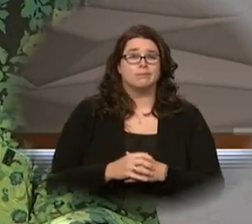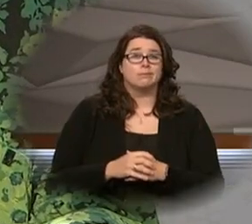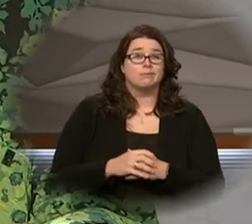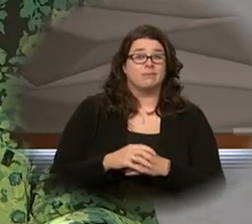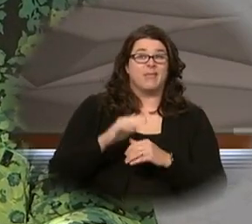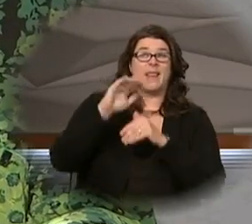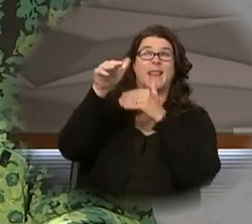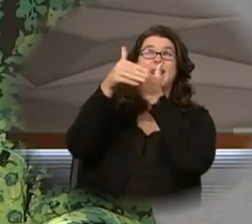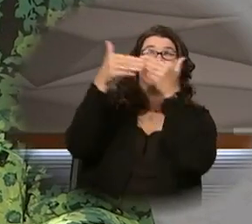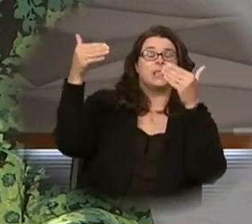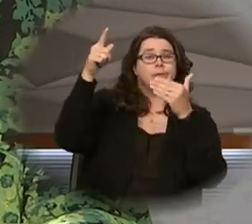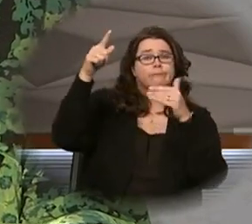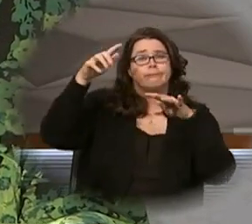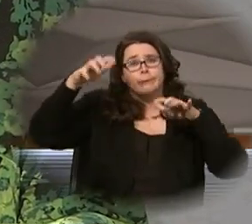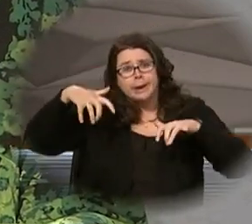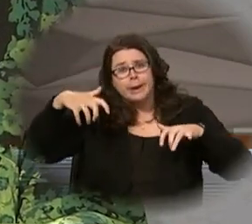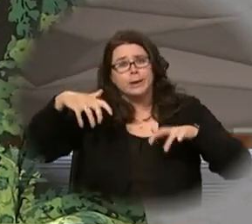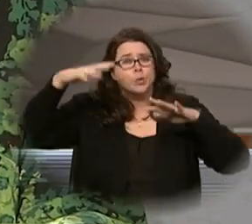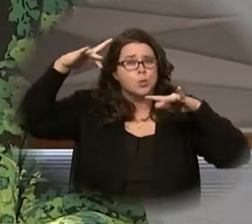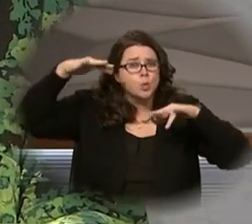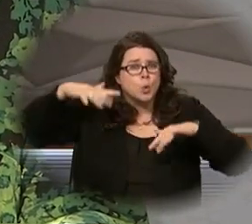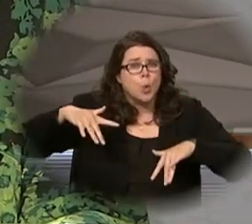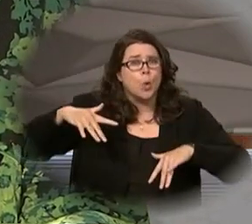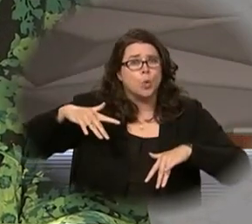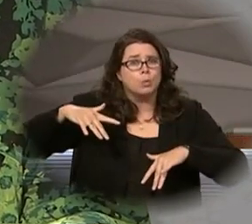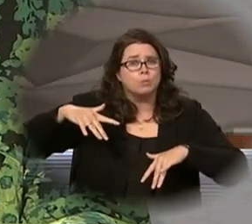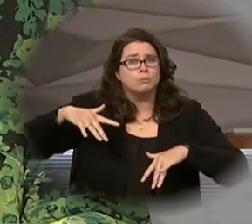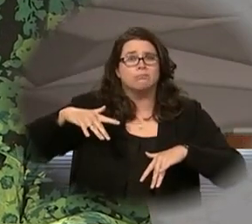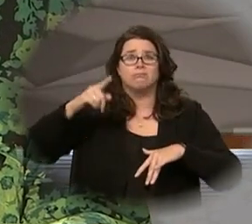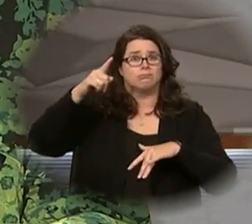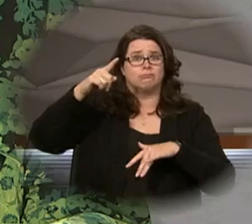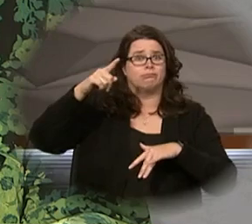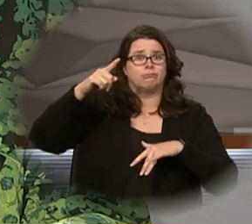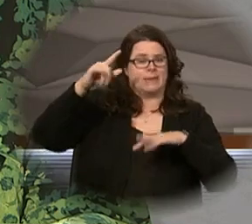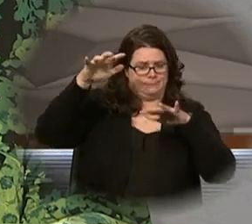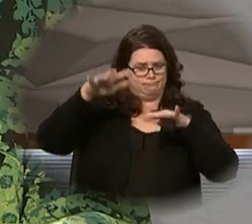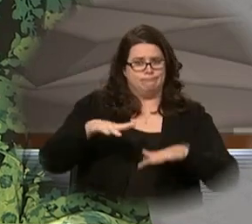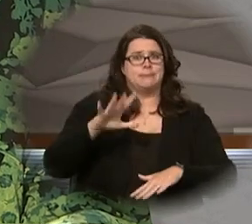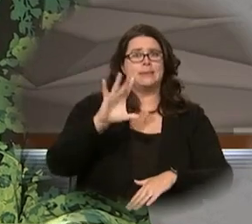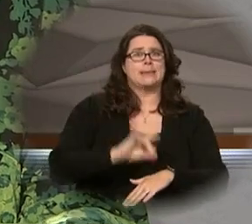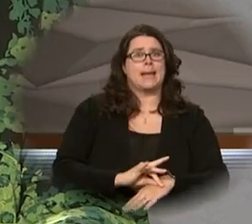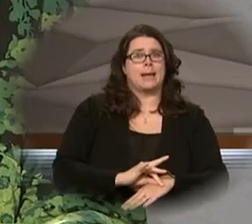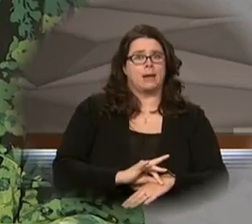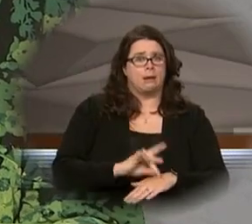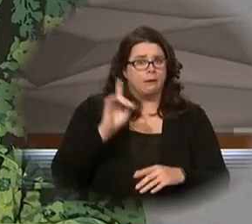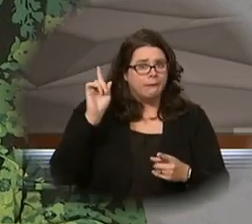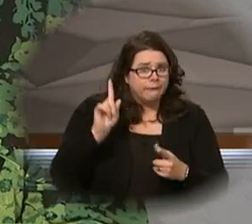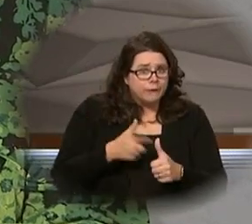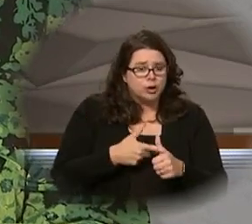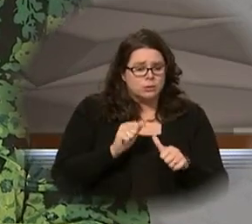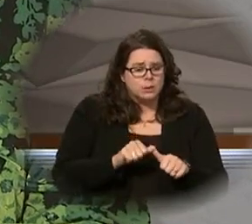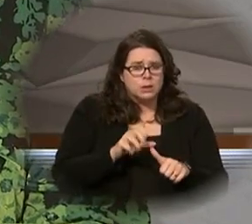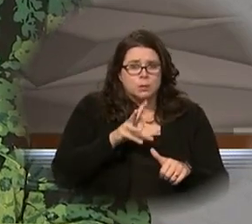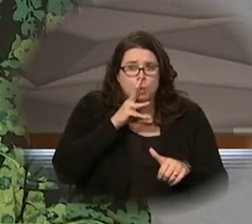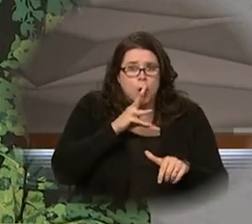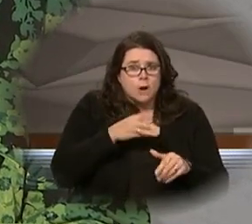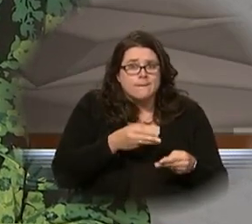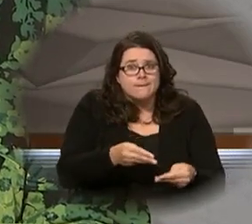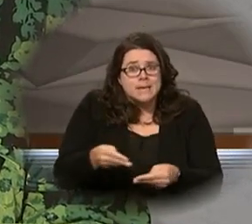heavens the rain and the snow come down and do not return there till they have watered the earth